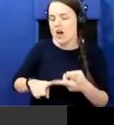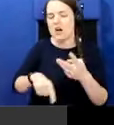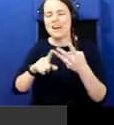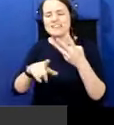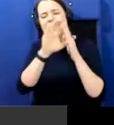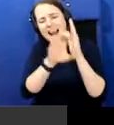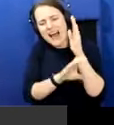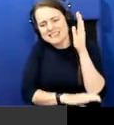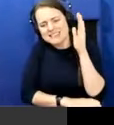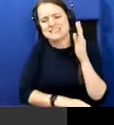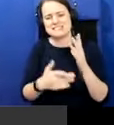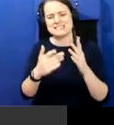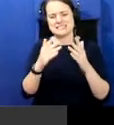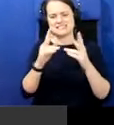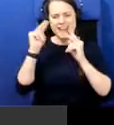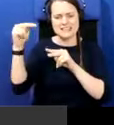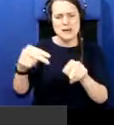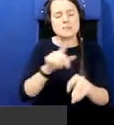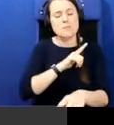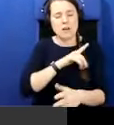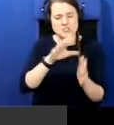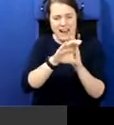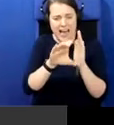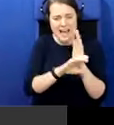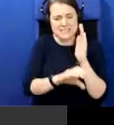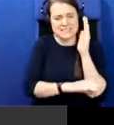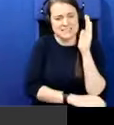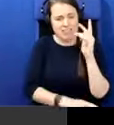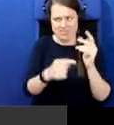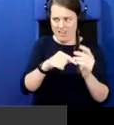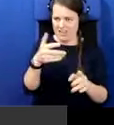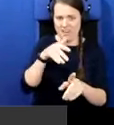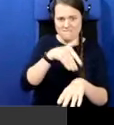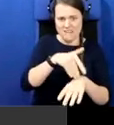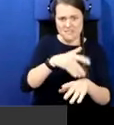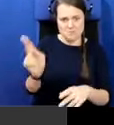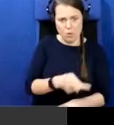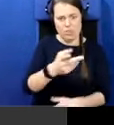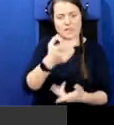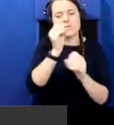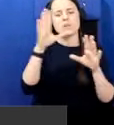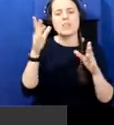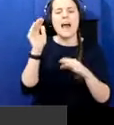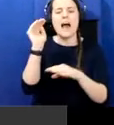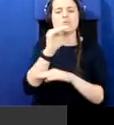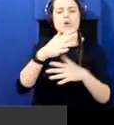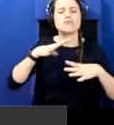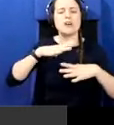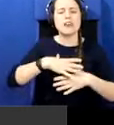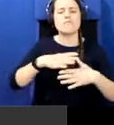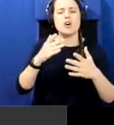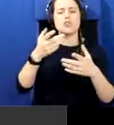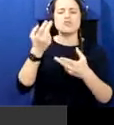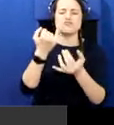uh, affected both communities. If you look at something like the, the outdoor relief riots in the 1930s. So maybe there are other